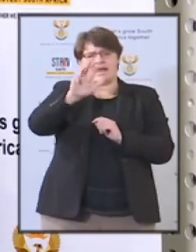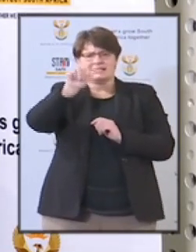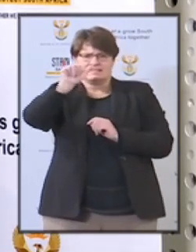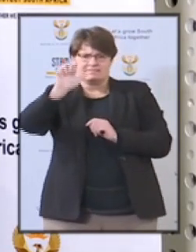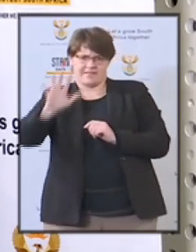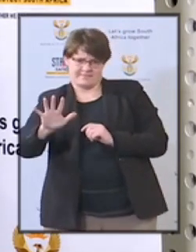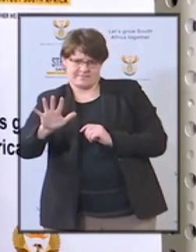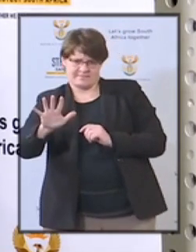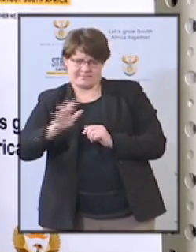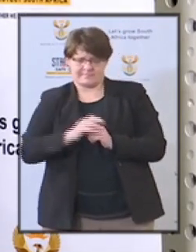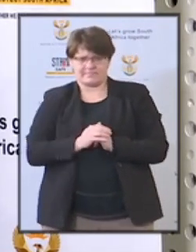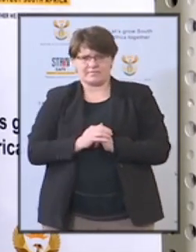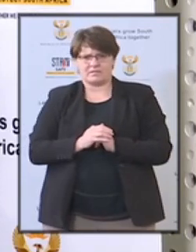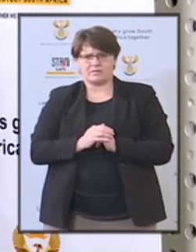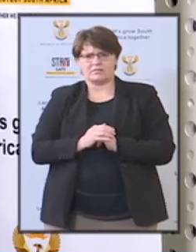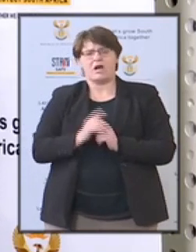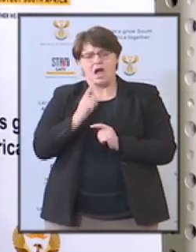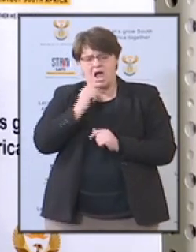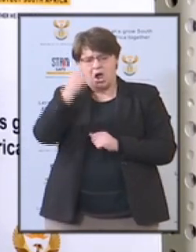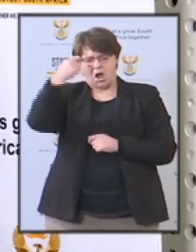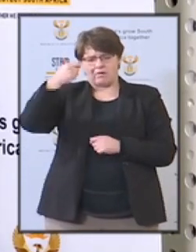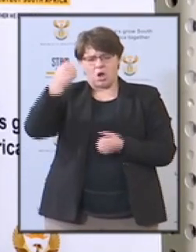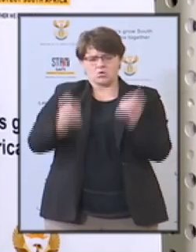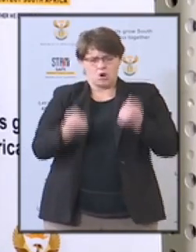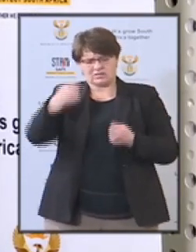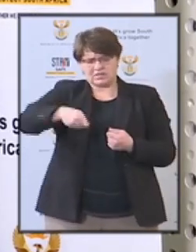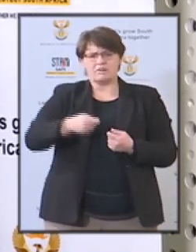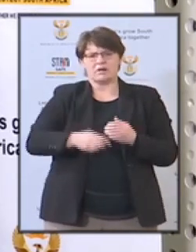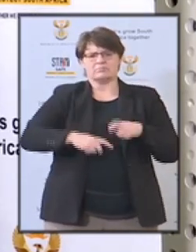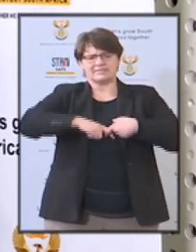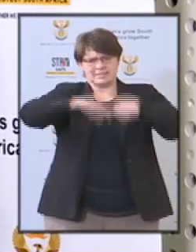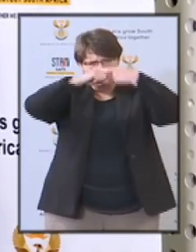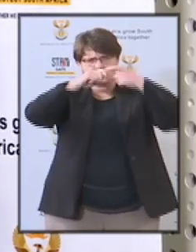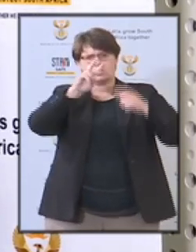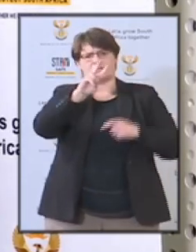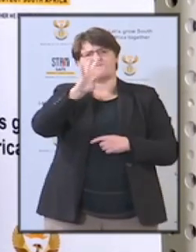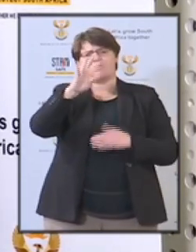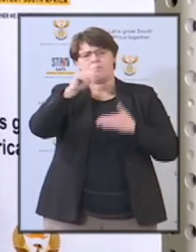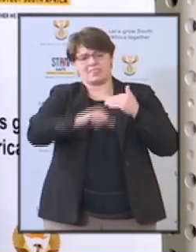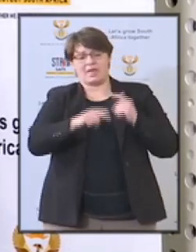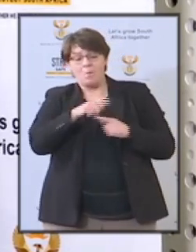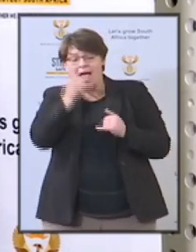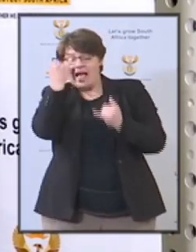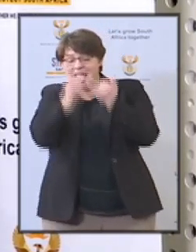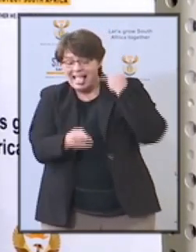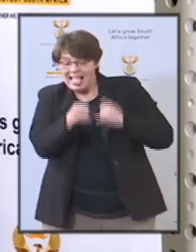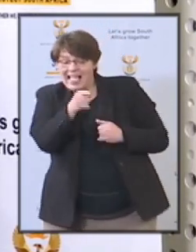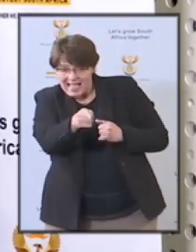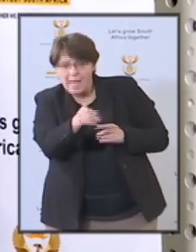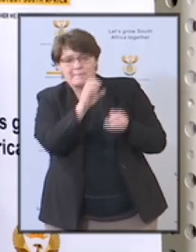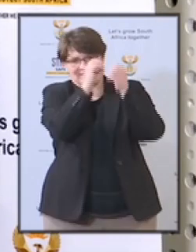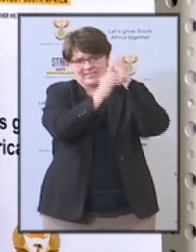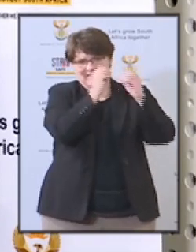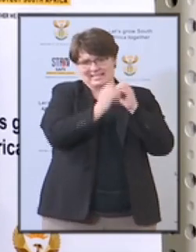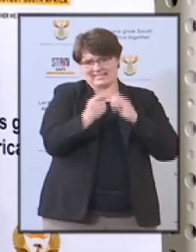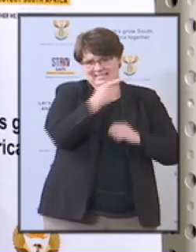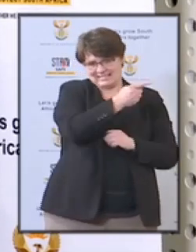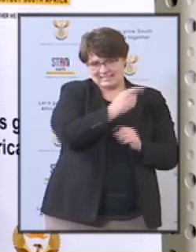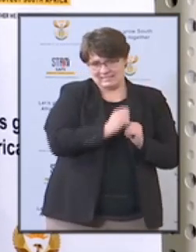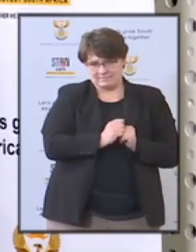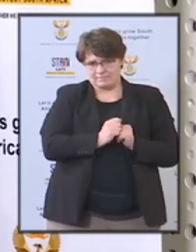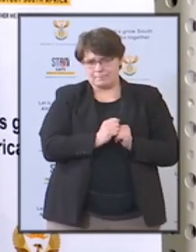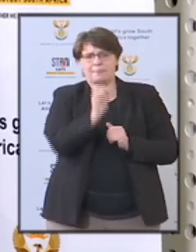The judgment was suspended for 24 months to allow Parliament to allow those sections. This bill